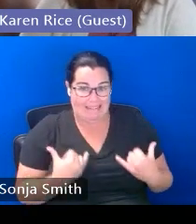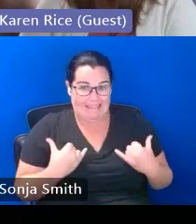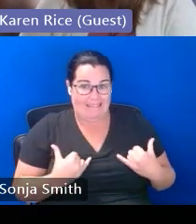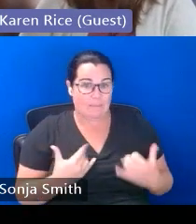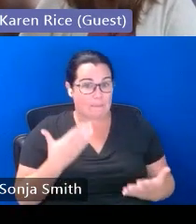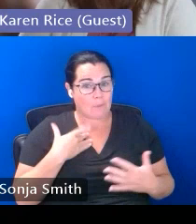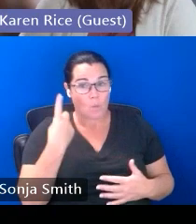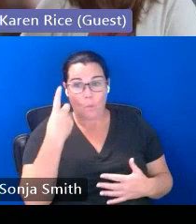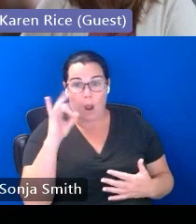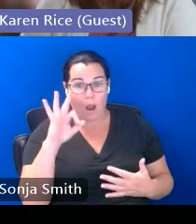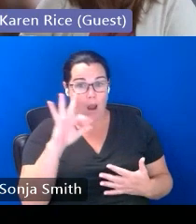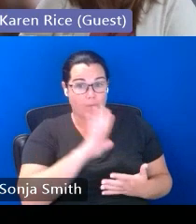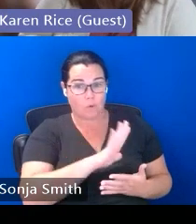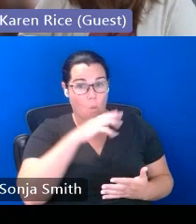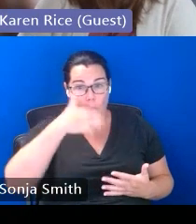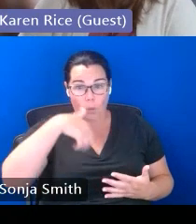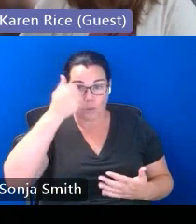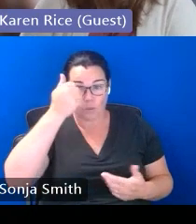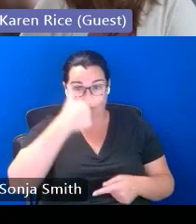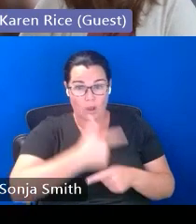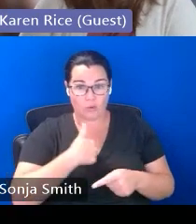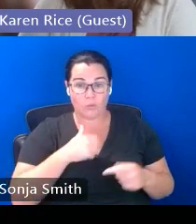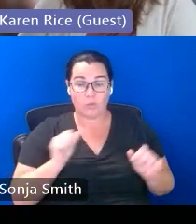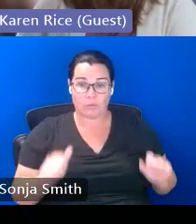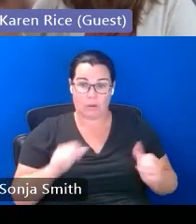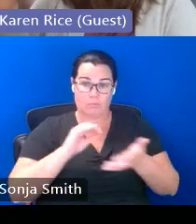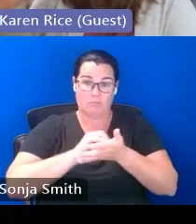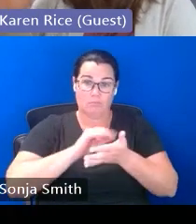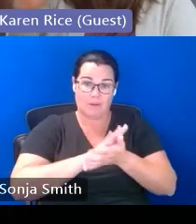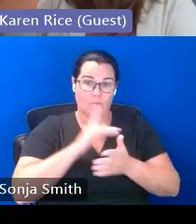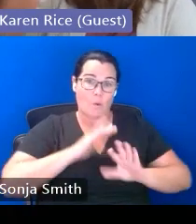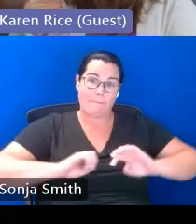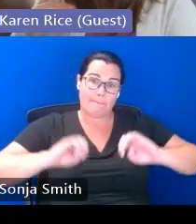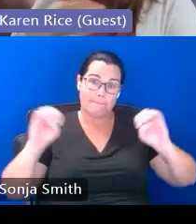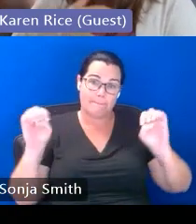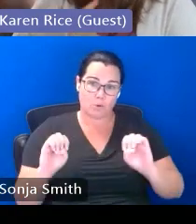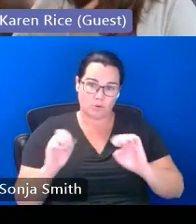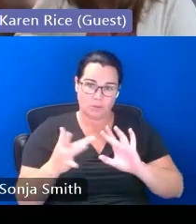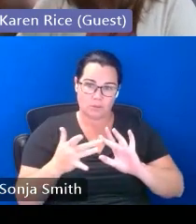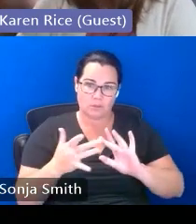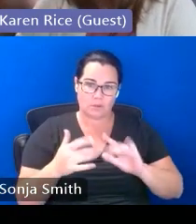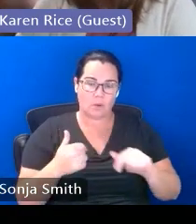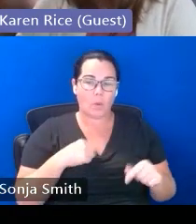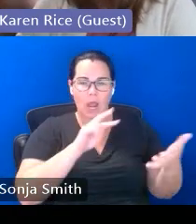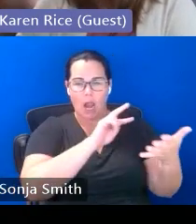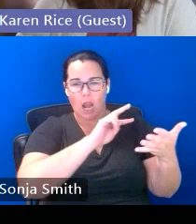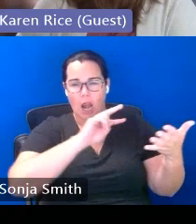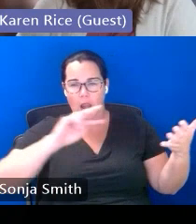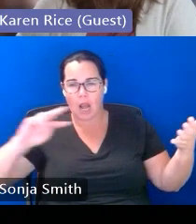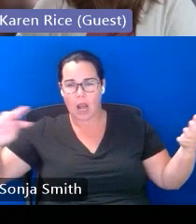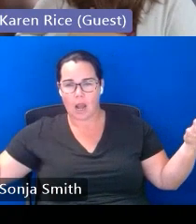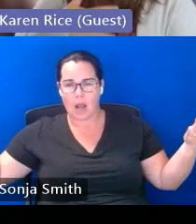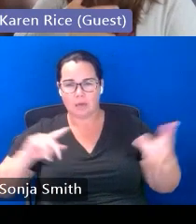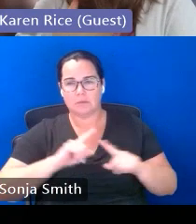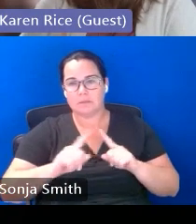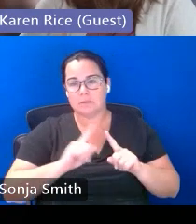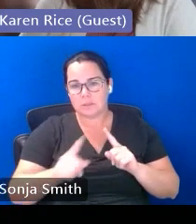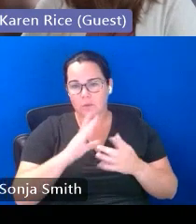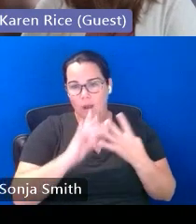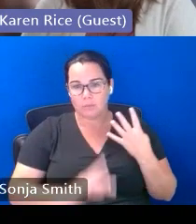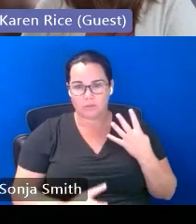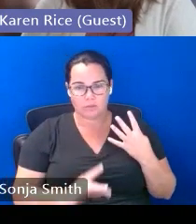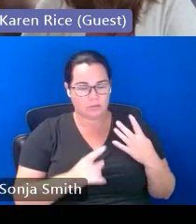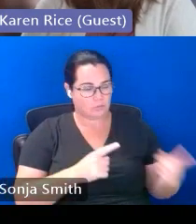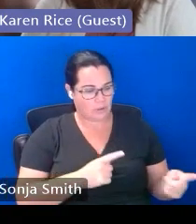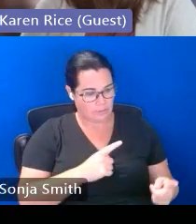we could just list as an emergency contact you know who could that be we really looked at all of the different options that he had and picked the one where he